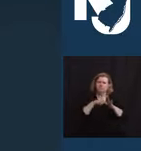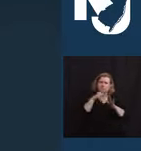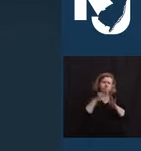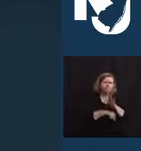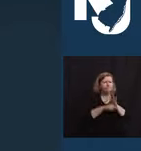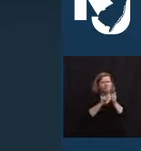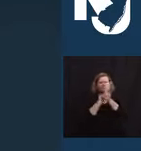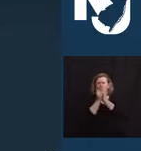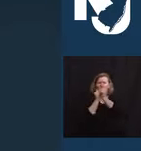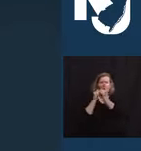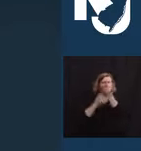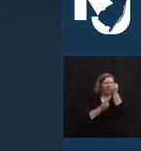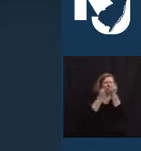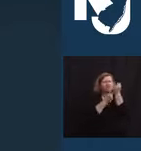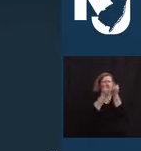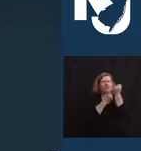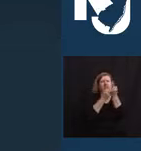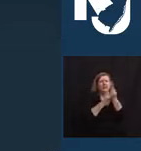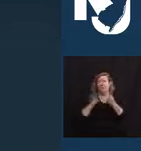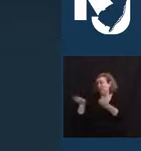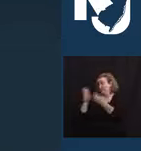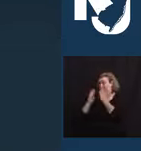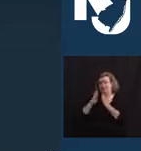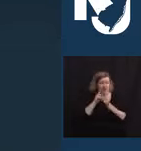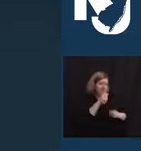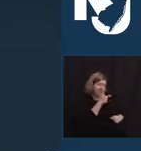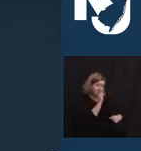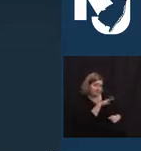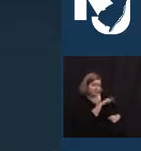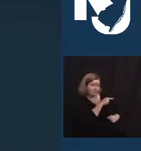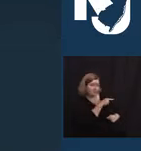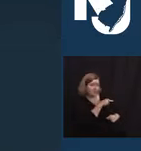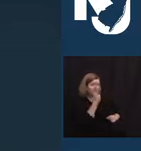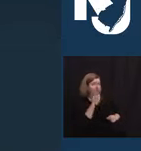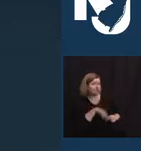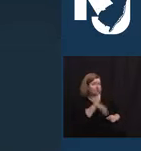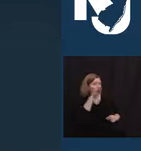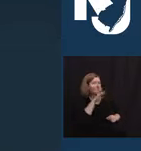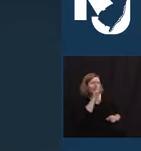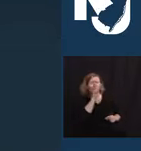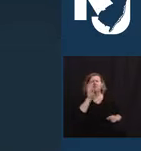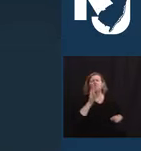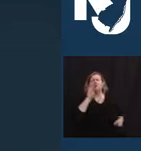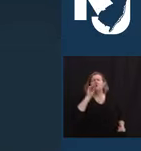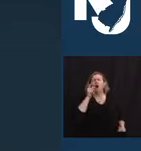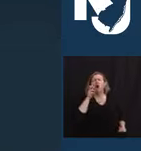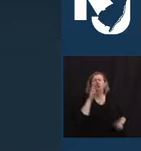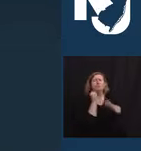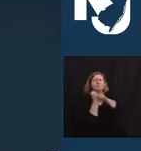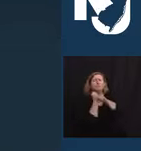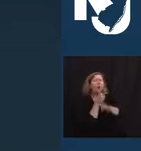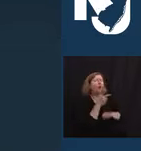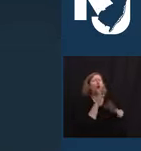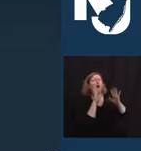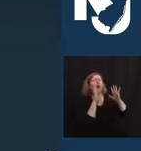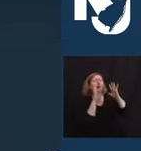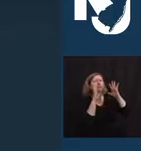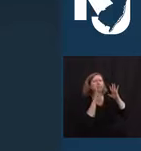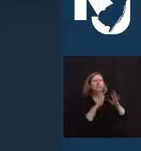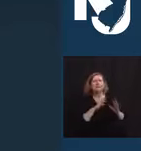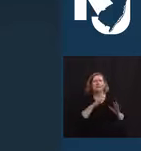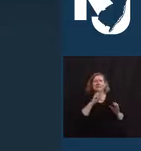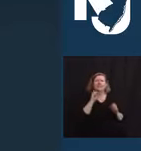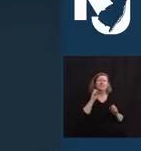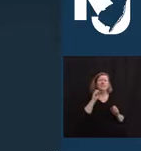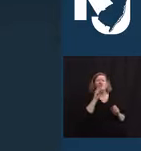sure you're paying attention here because this one moves around a bit. He grew up a Brooklyn Dodgers fan who never got over Bobby Thompson's shot heard around the